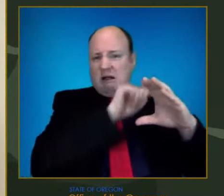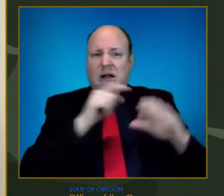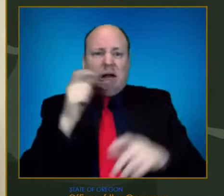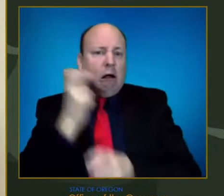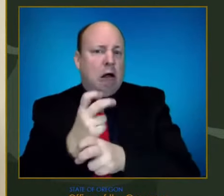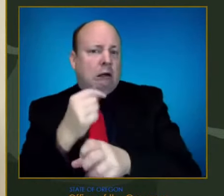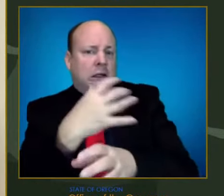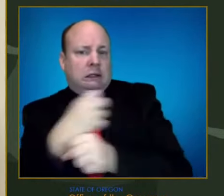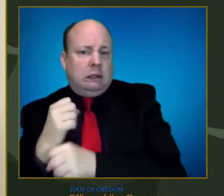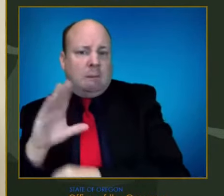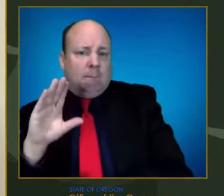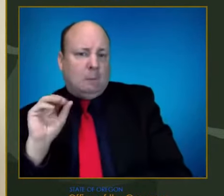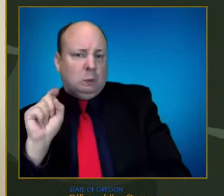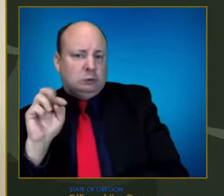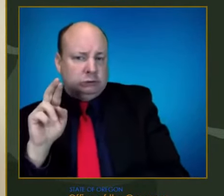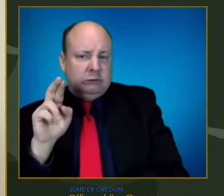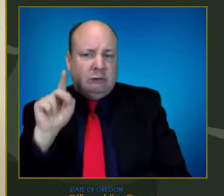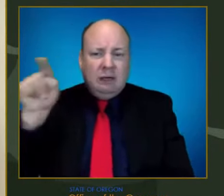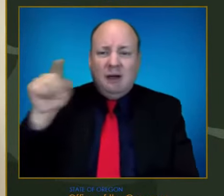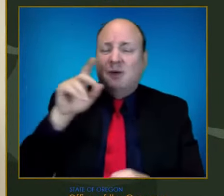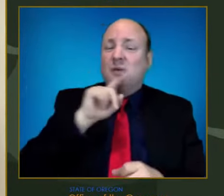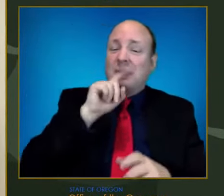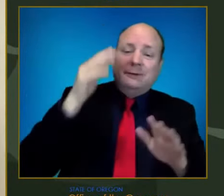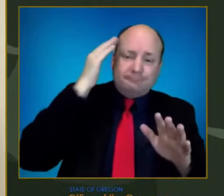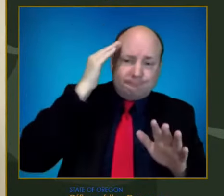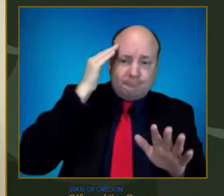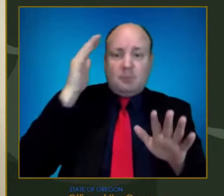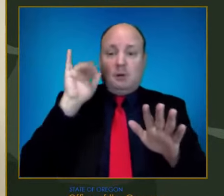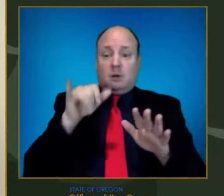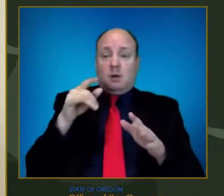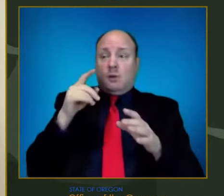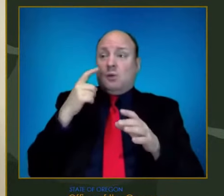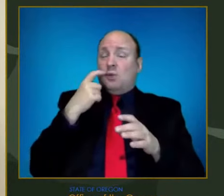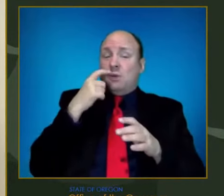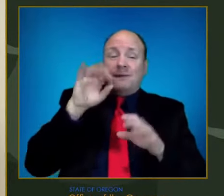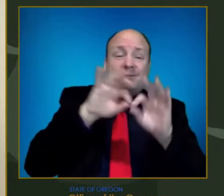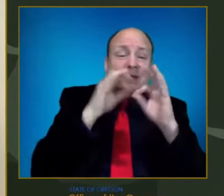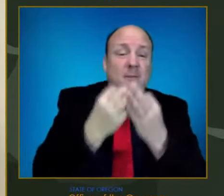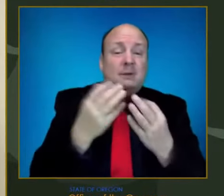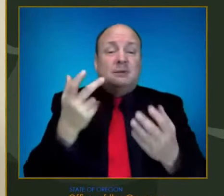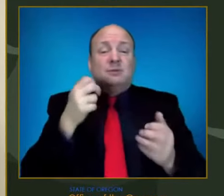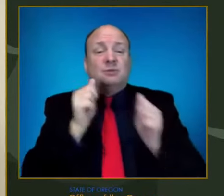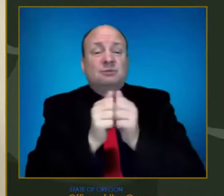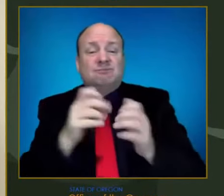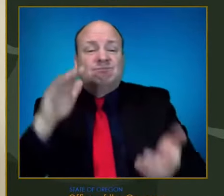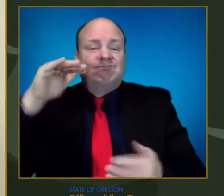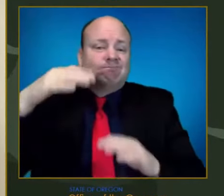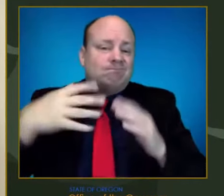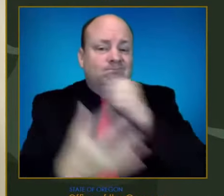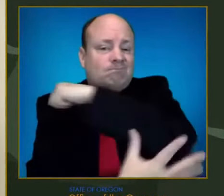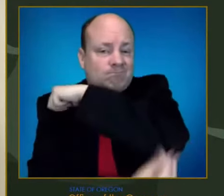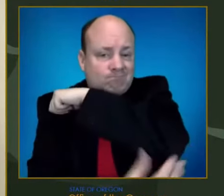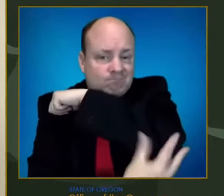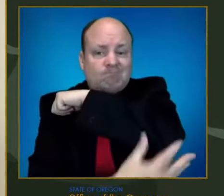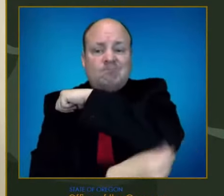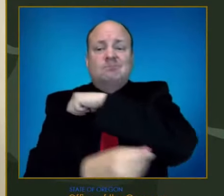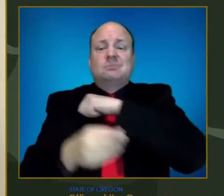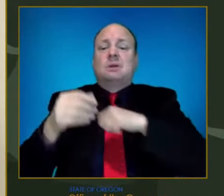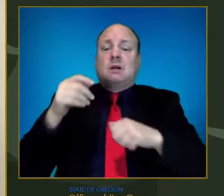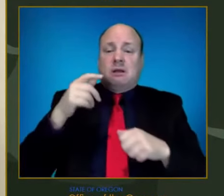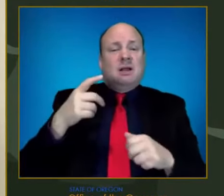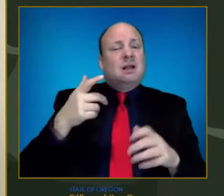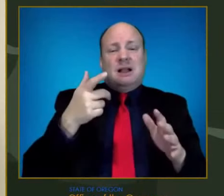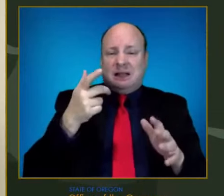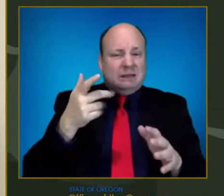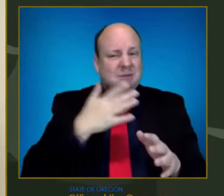families with low incomes, access to a booster can be challenging. Please be patient as OHA works with